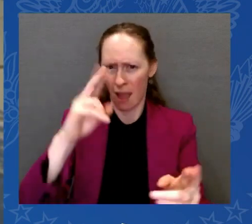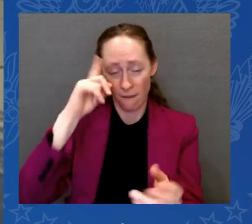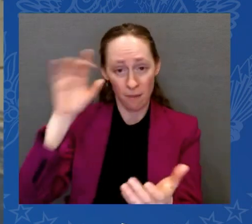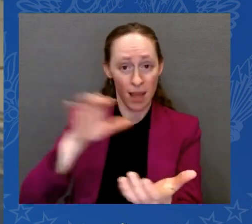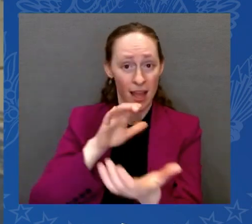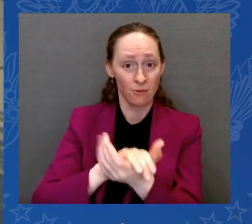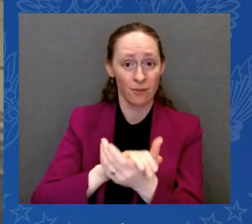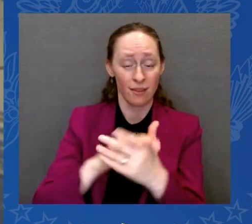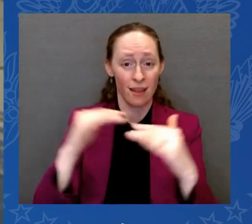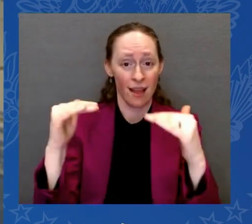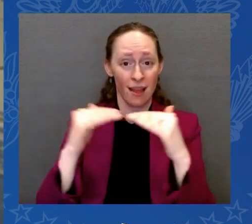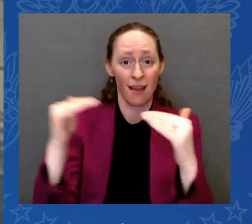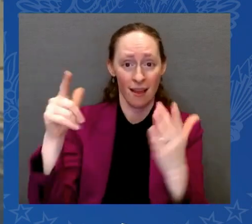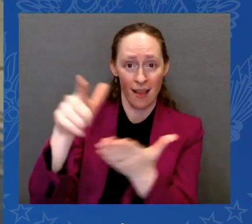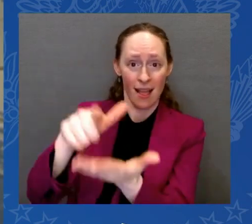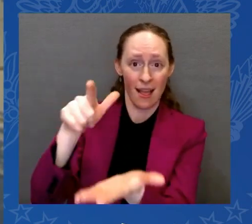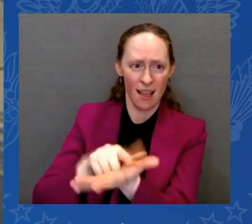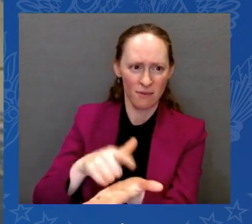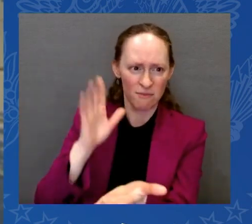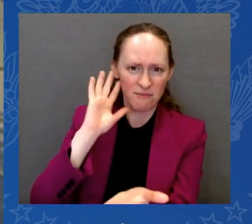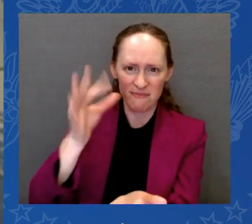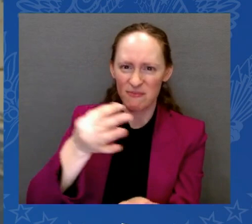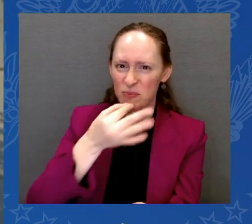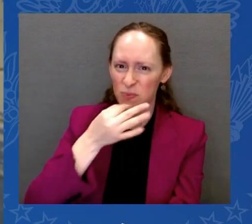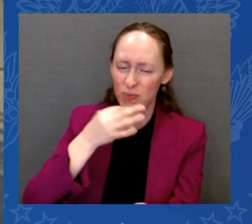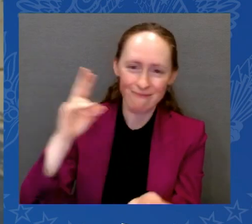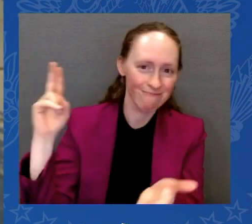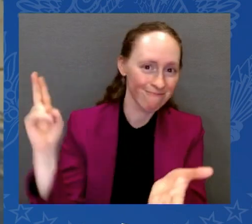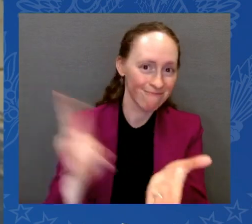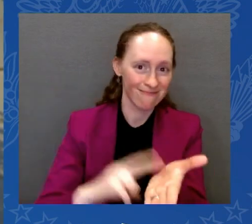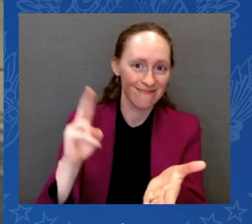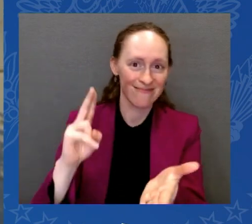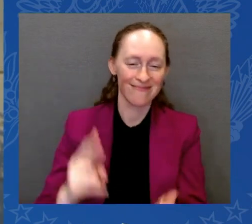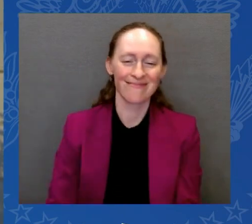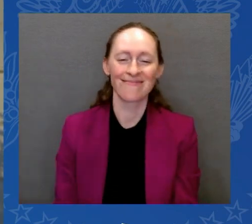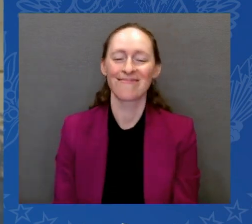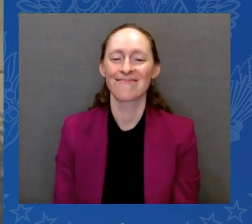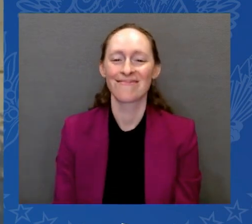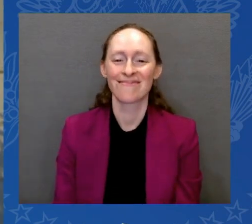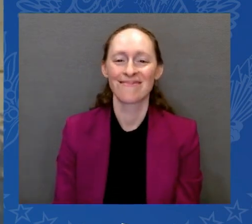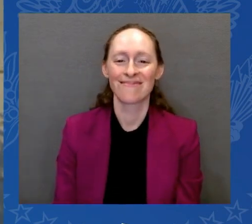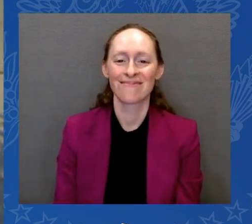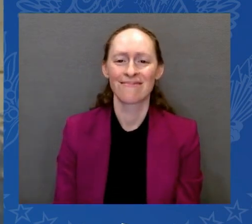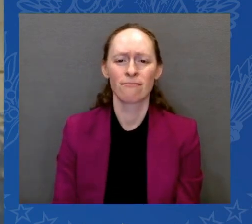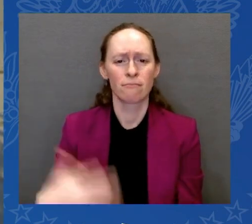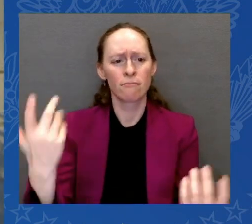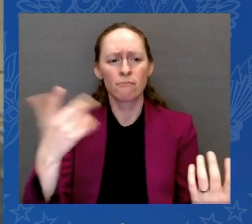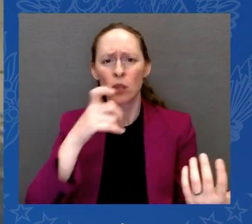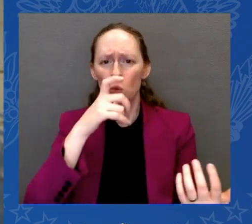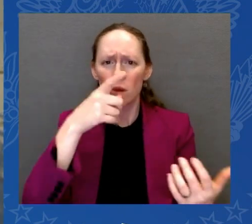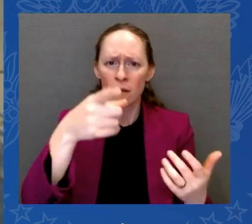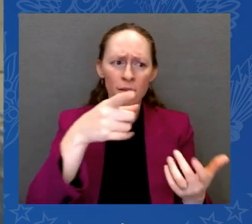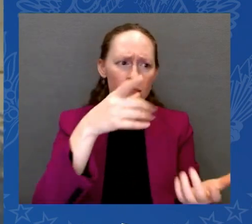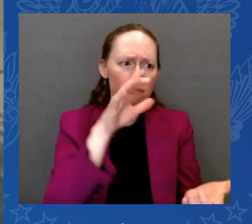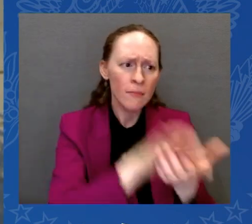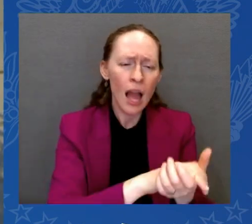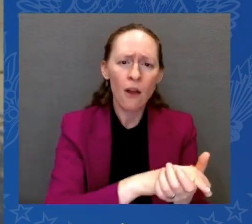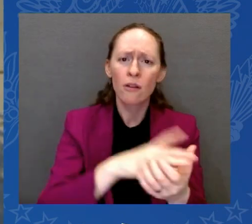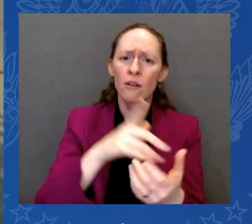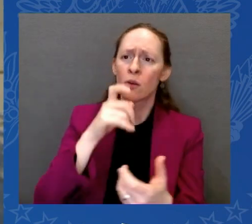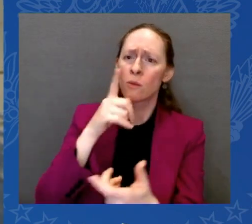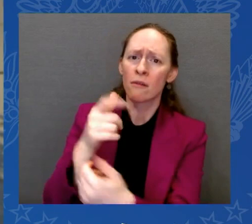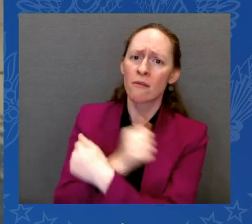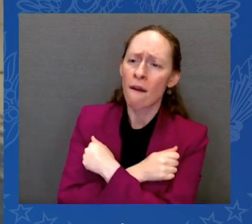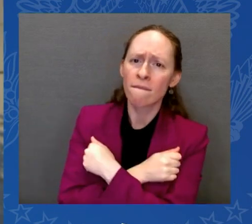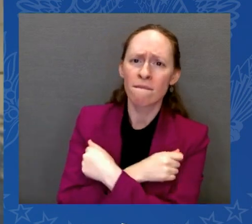Deciding whether to marry, who to marry, is one of the most profound decisions a person can make. And as I've